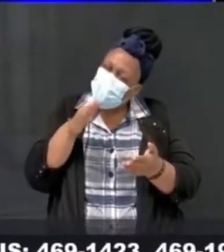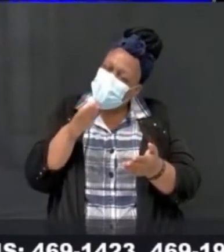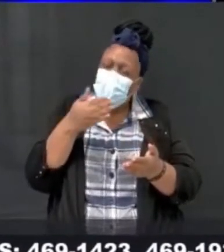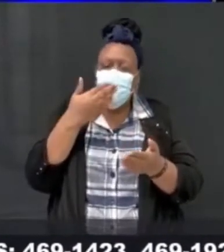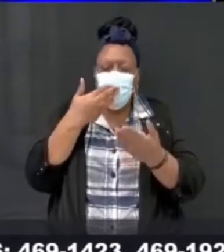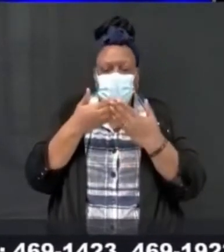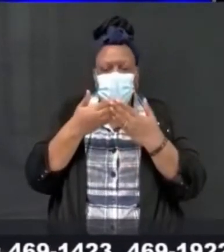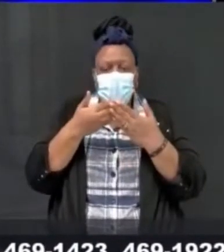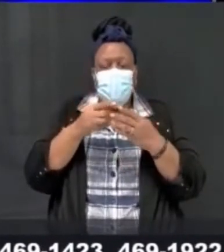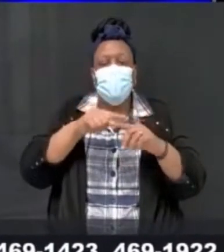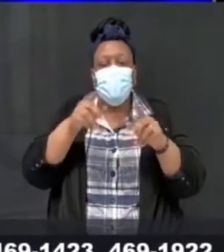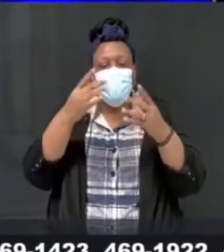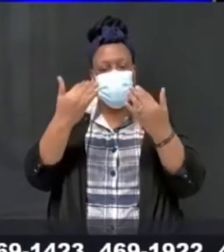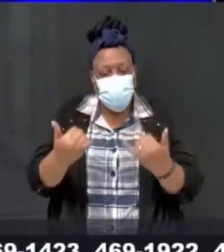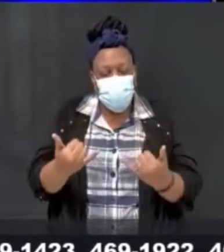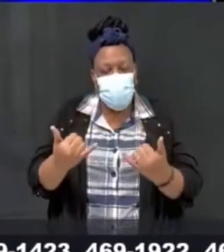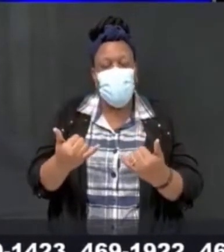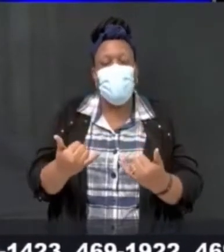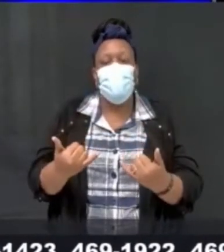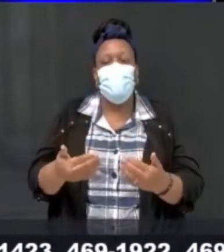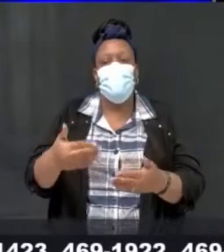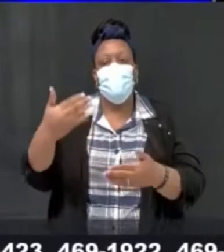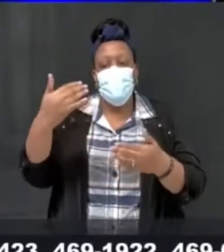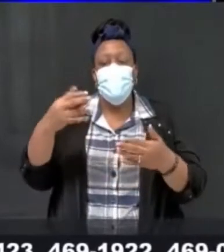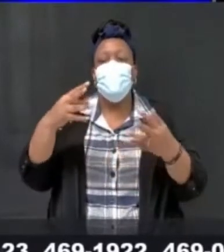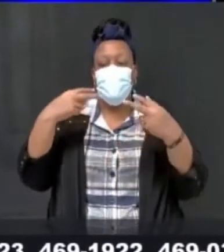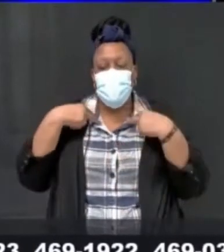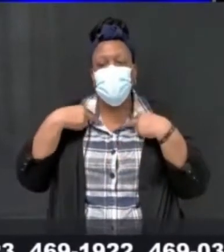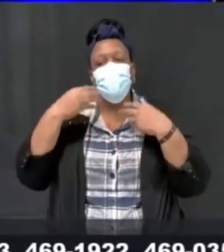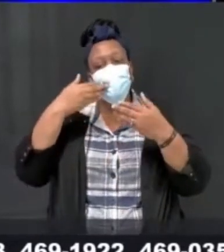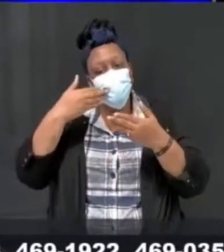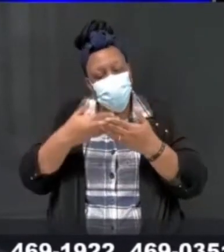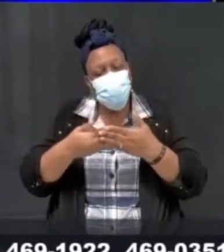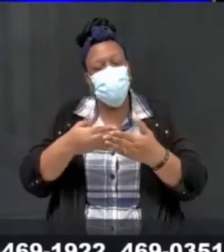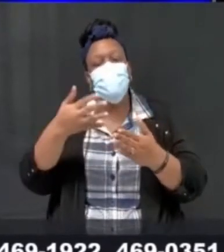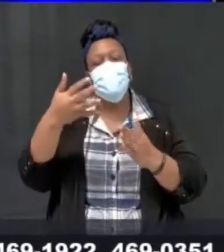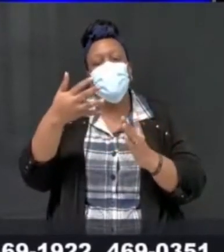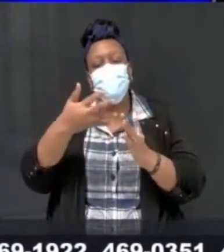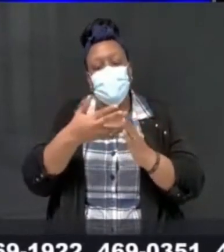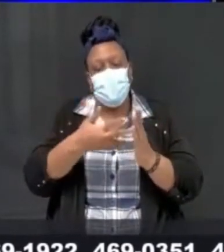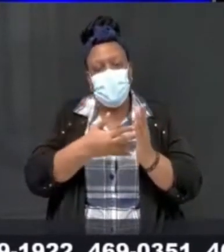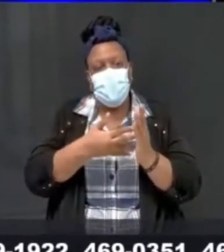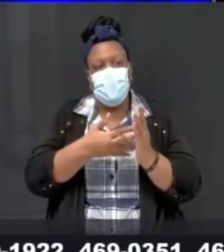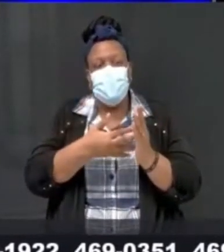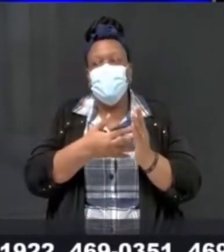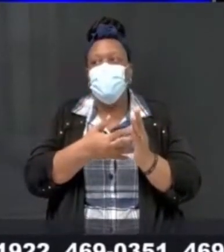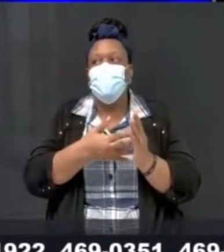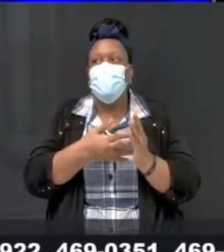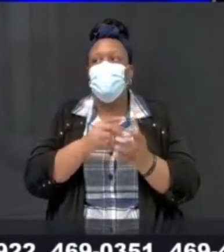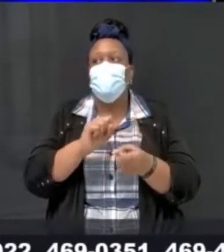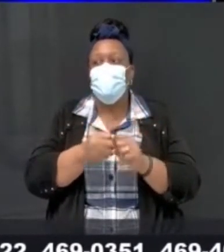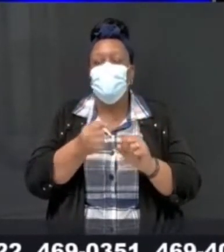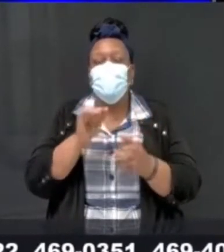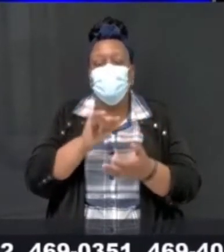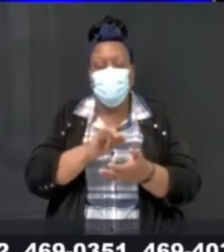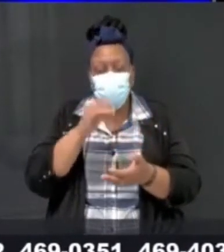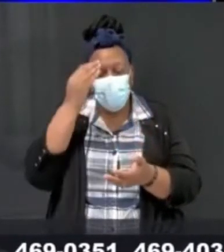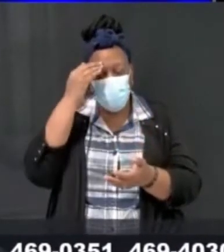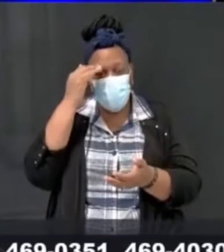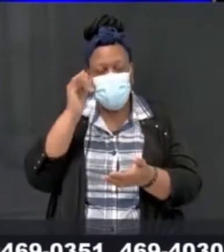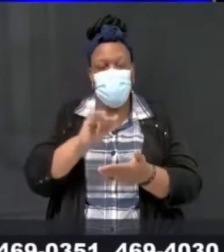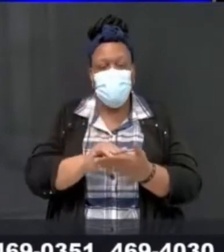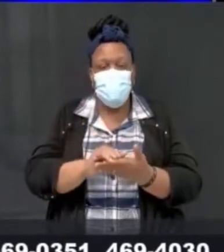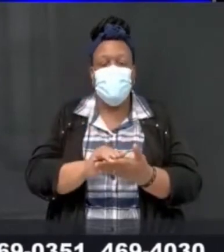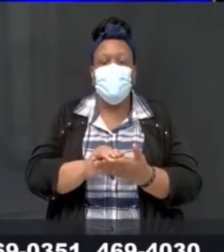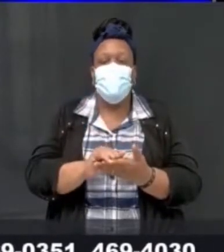tests positive with the rapid antigen test, we know that they are positive. However,